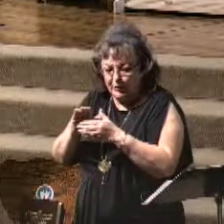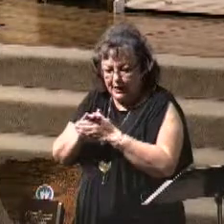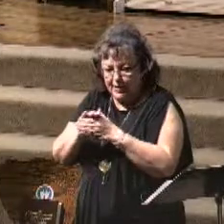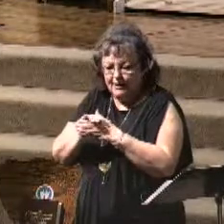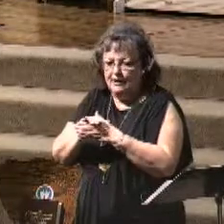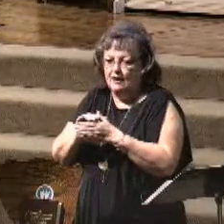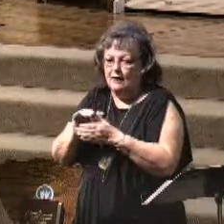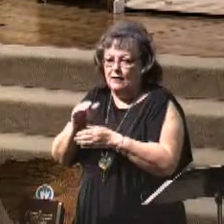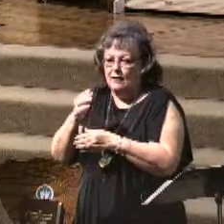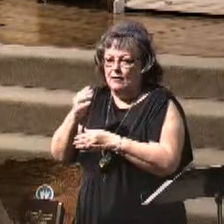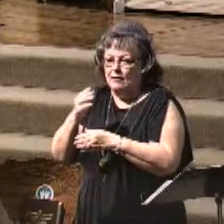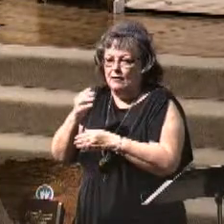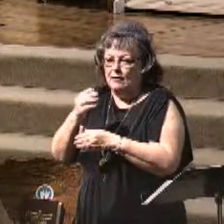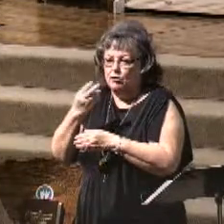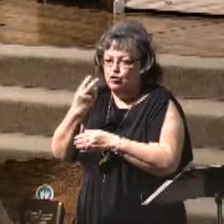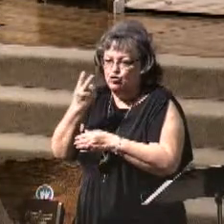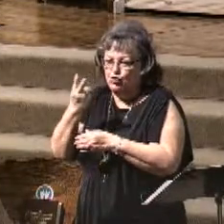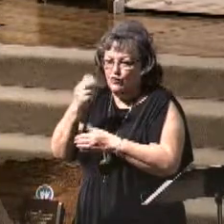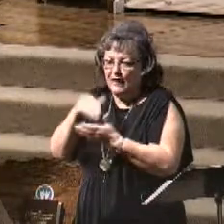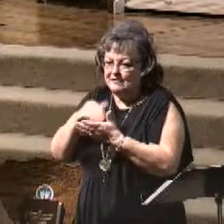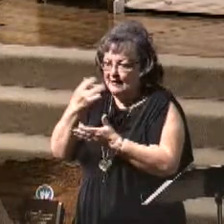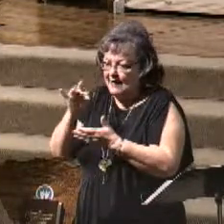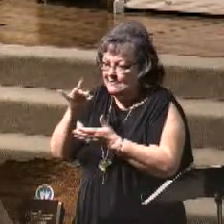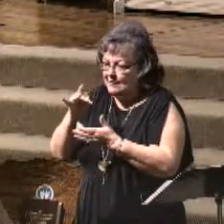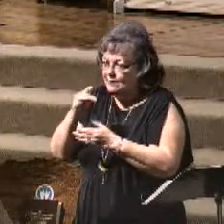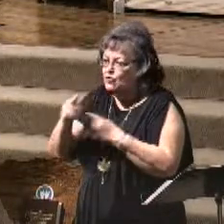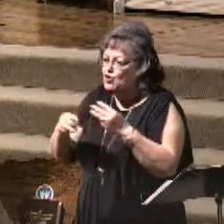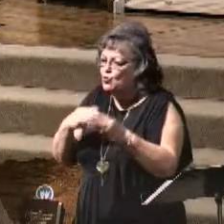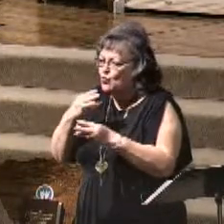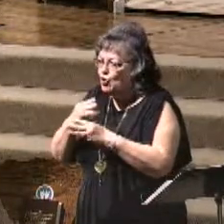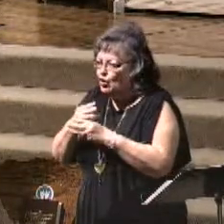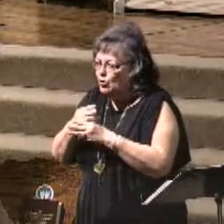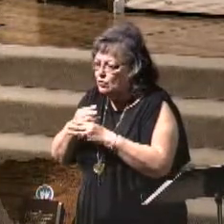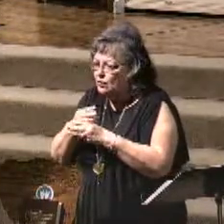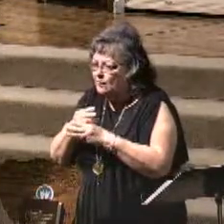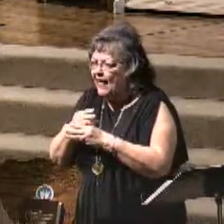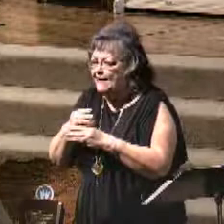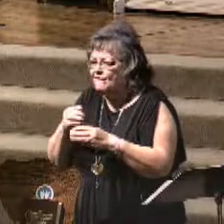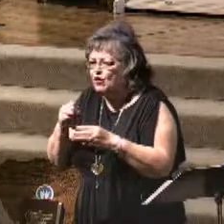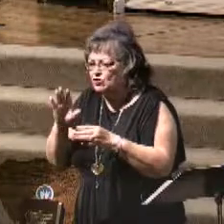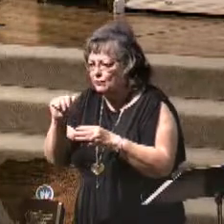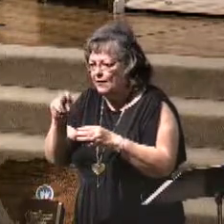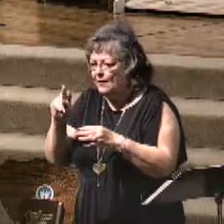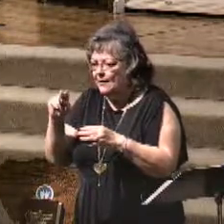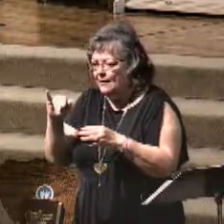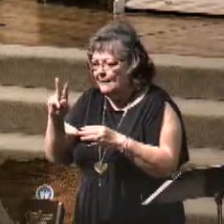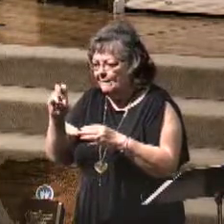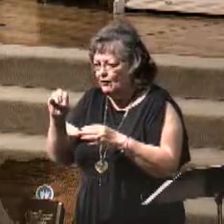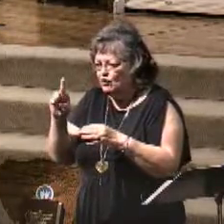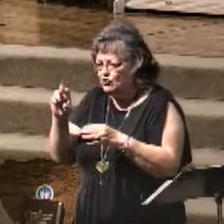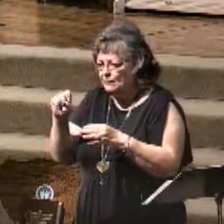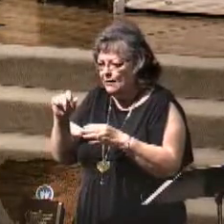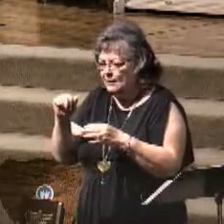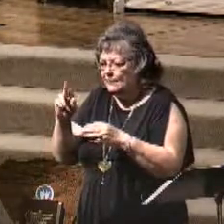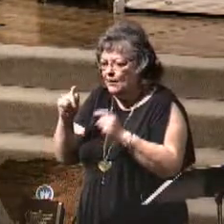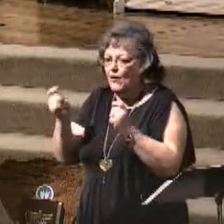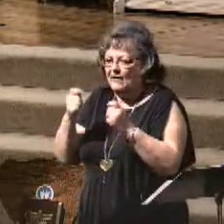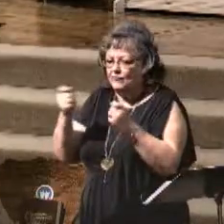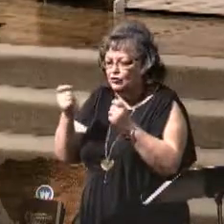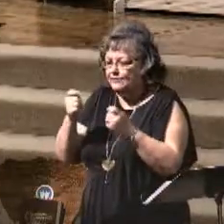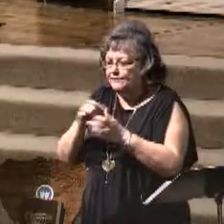2018, the world was, was brought to the, the understanding